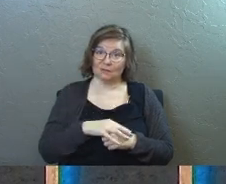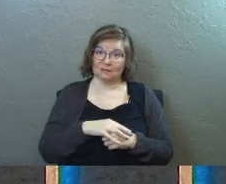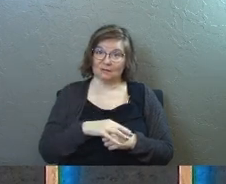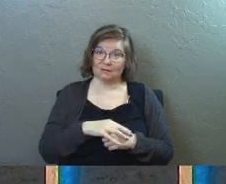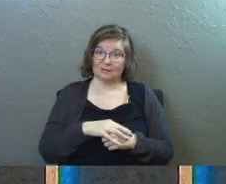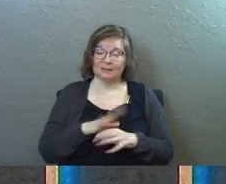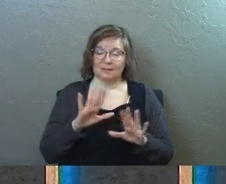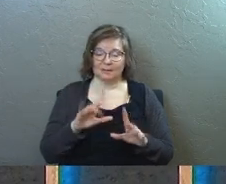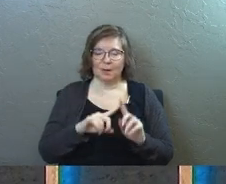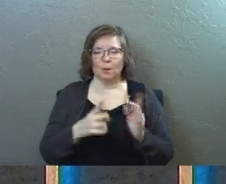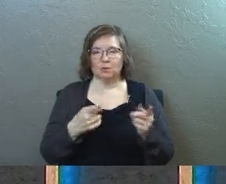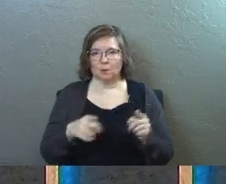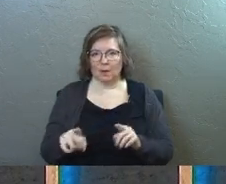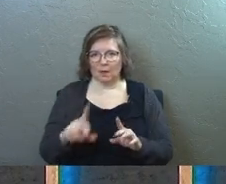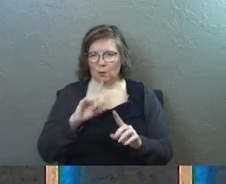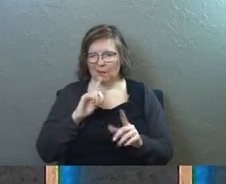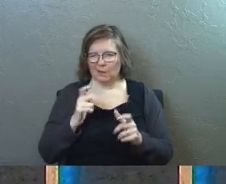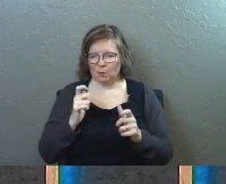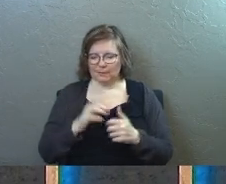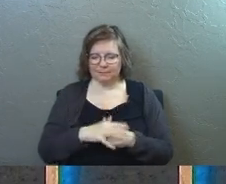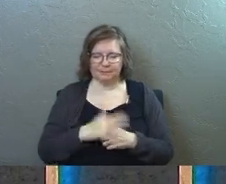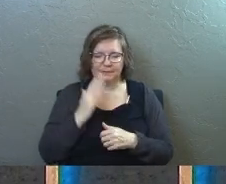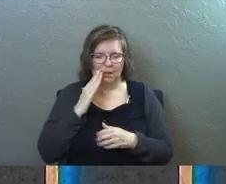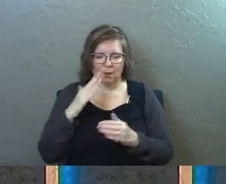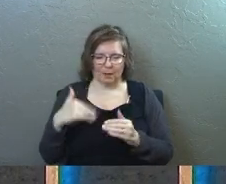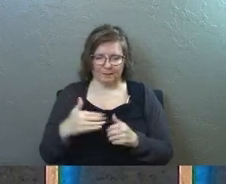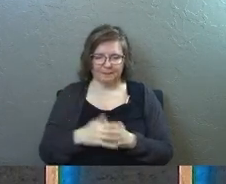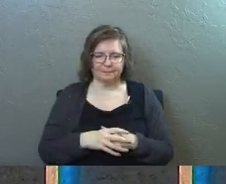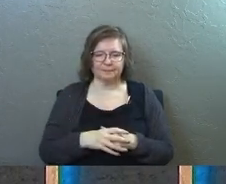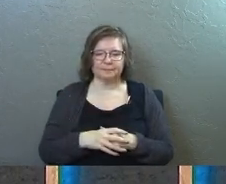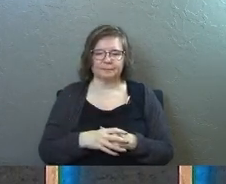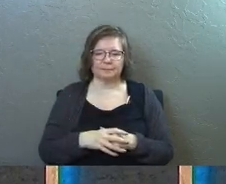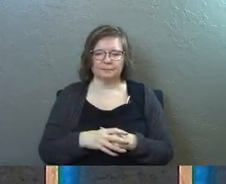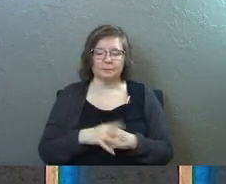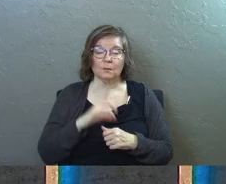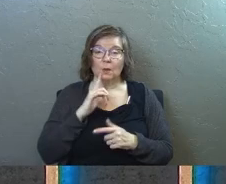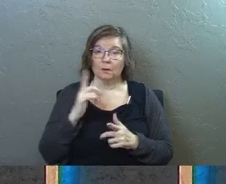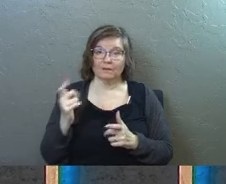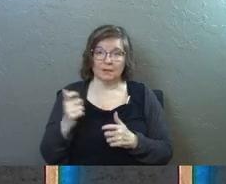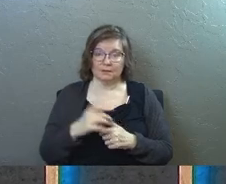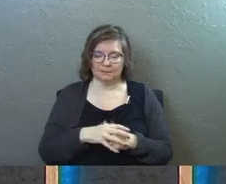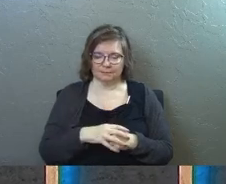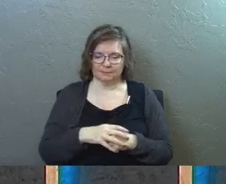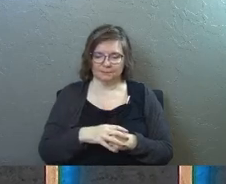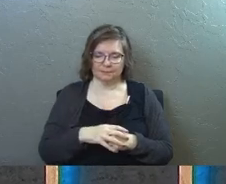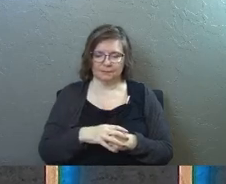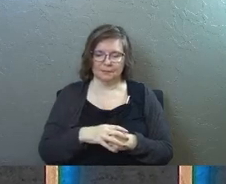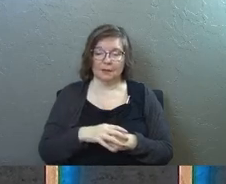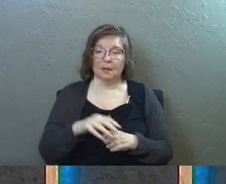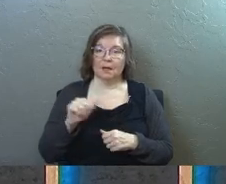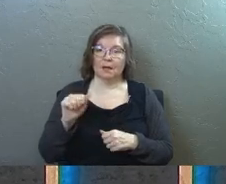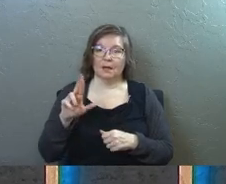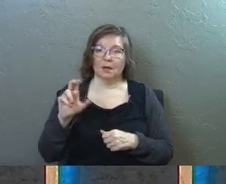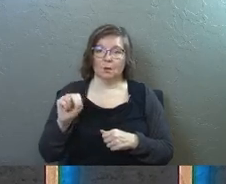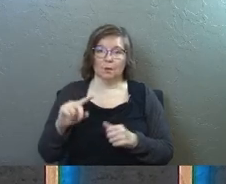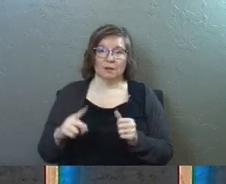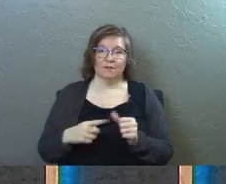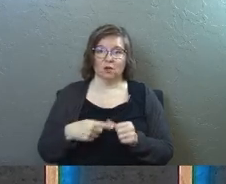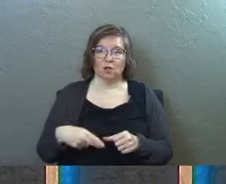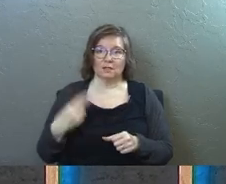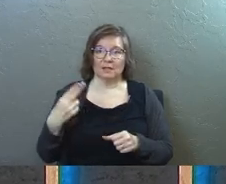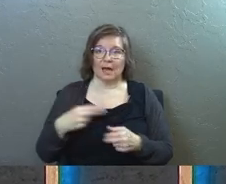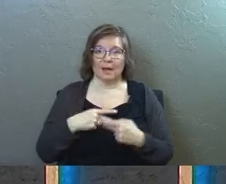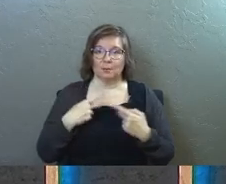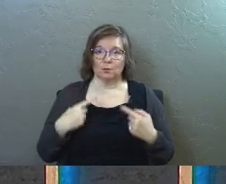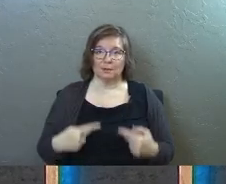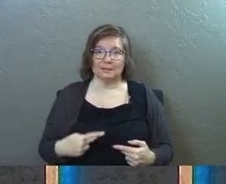okay here's what's going on just really really fast I know we're late really really fast Aaron was the first high priest